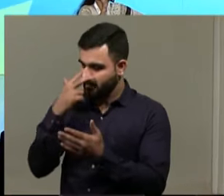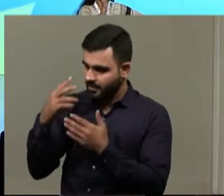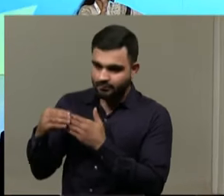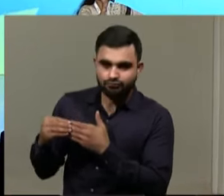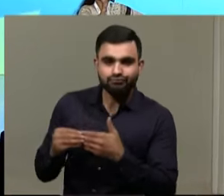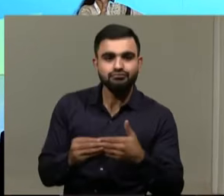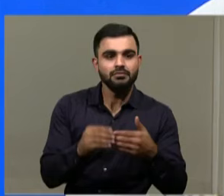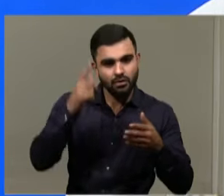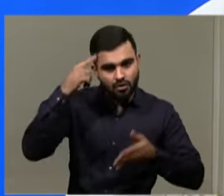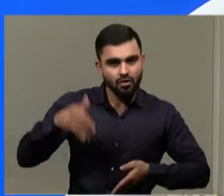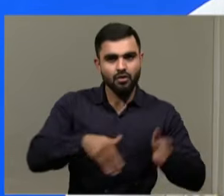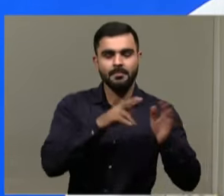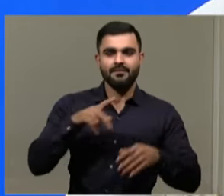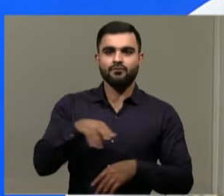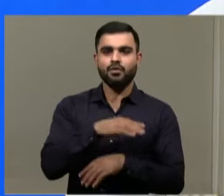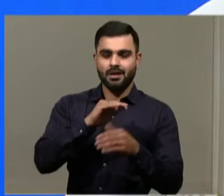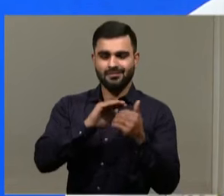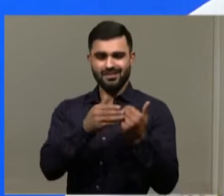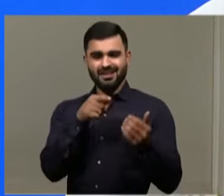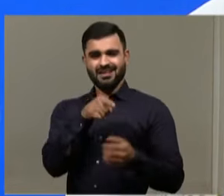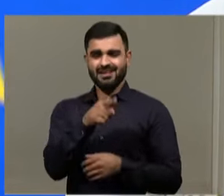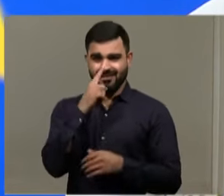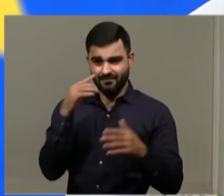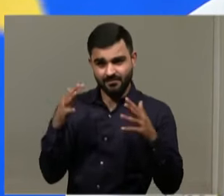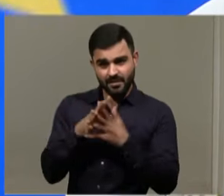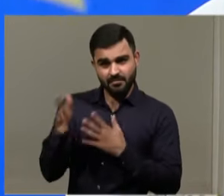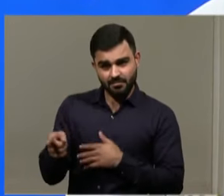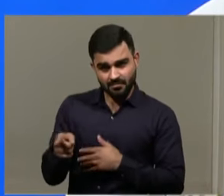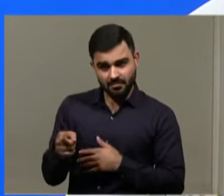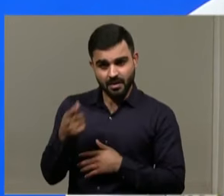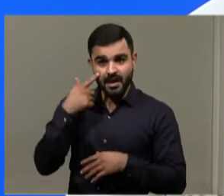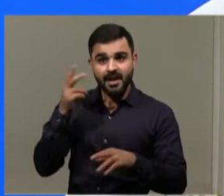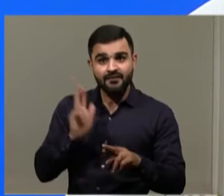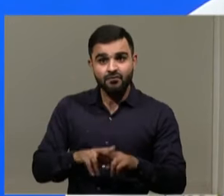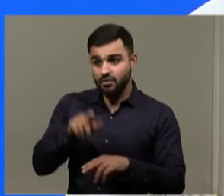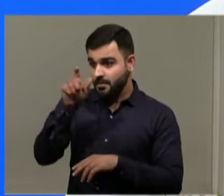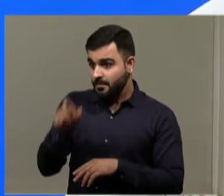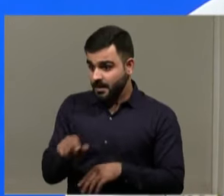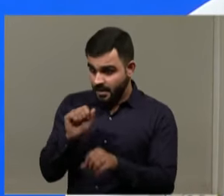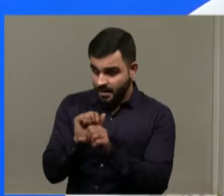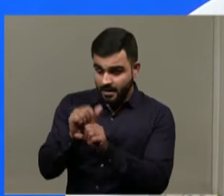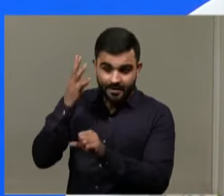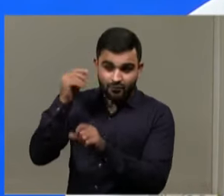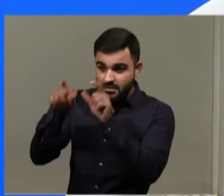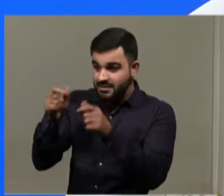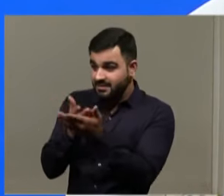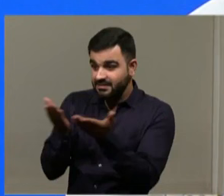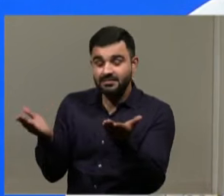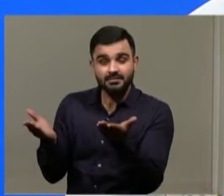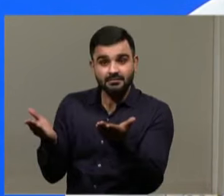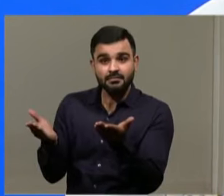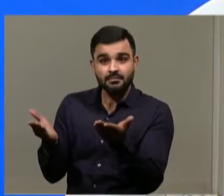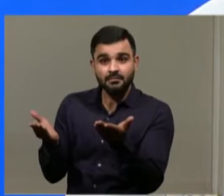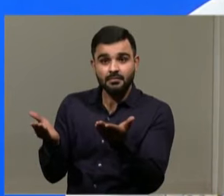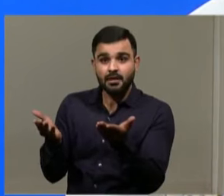So, this is a sympathetic feeling. So, if I, if a person with able body, if, you know,